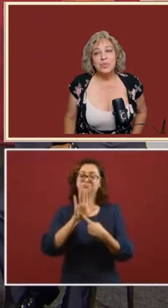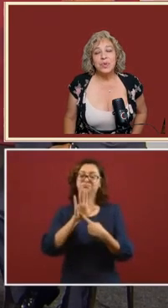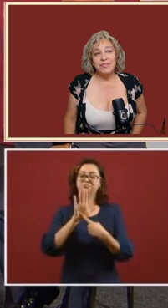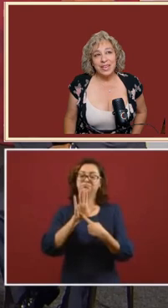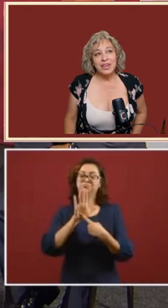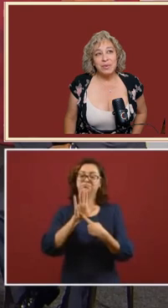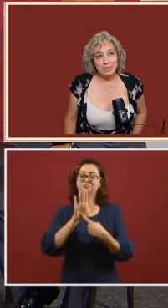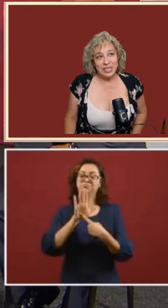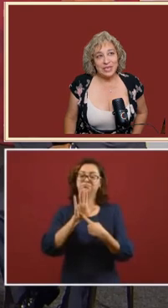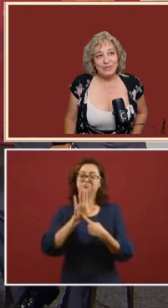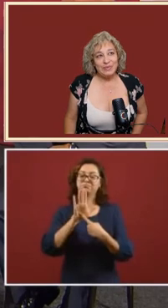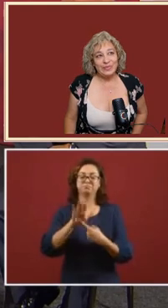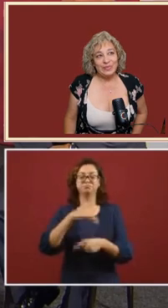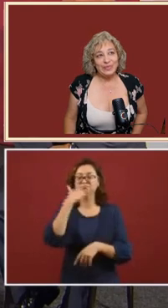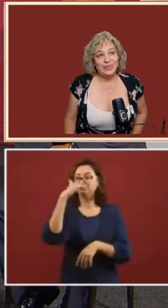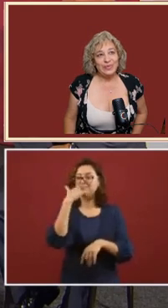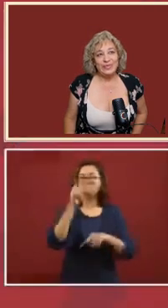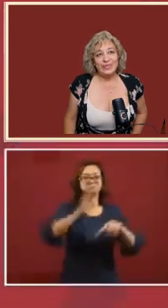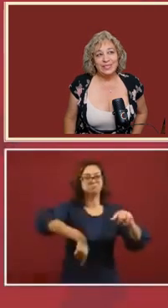To prevent corruption.